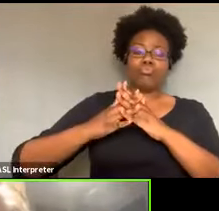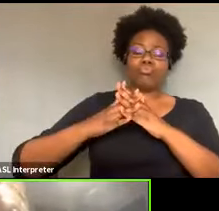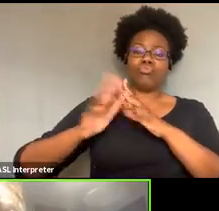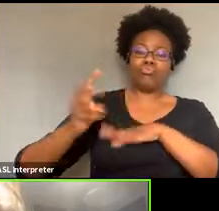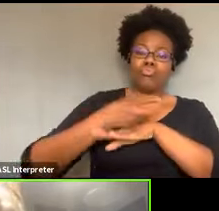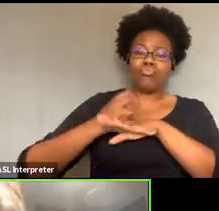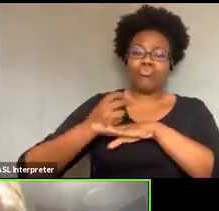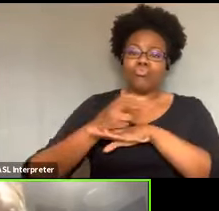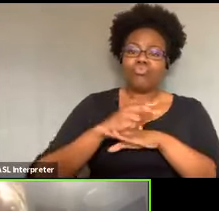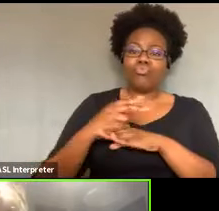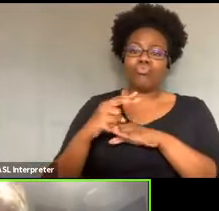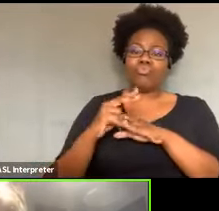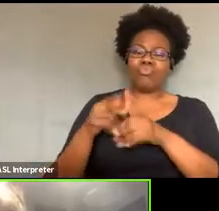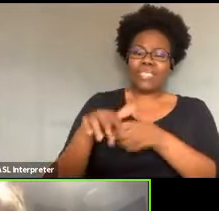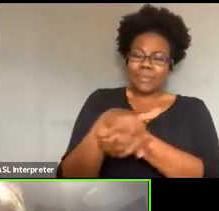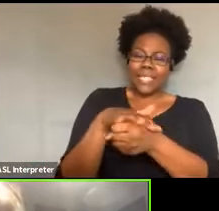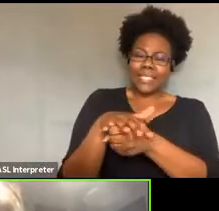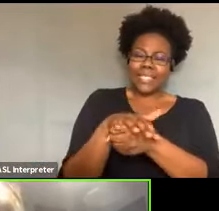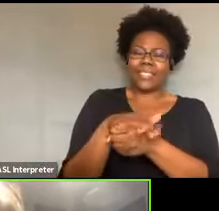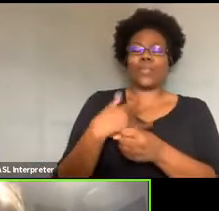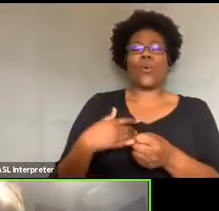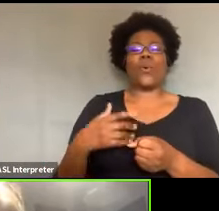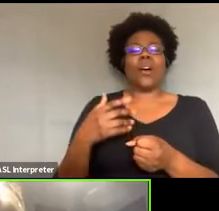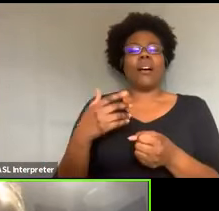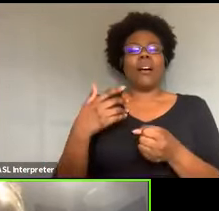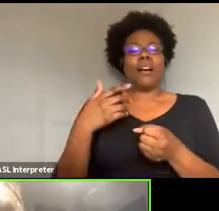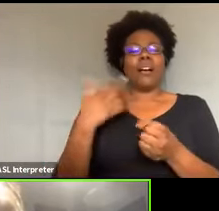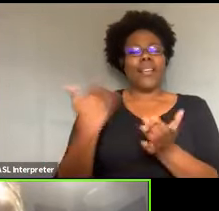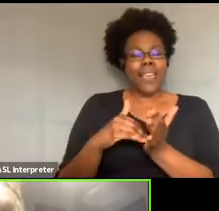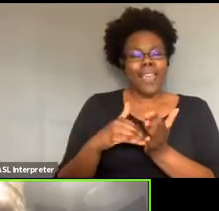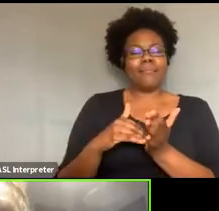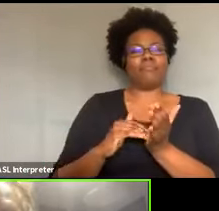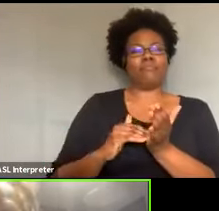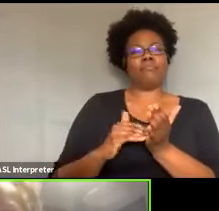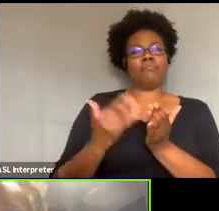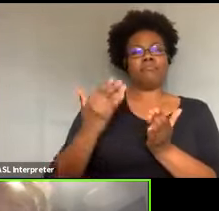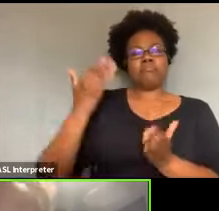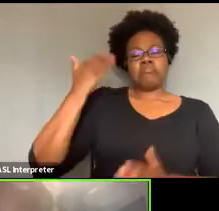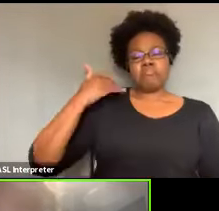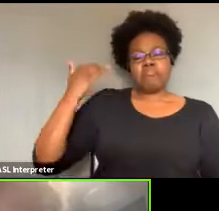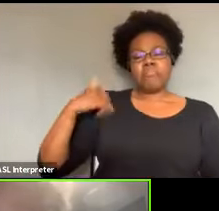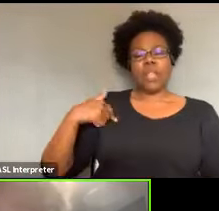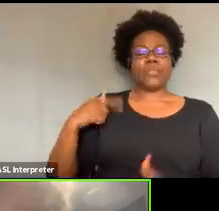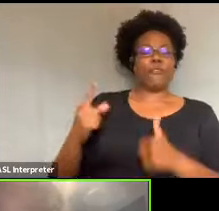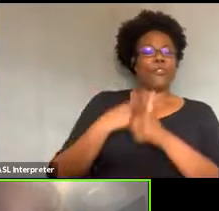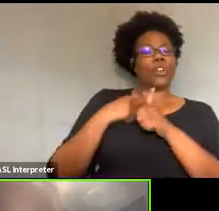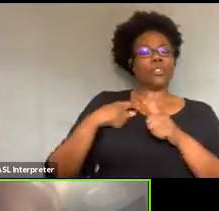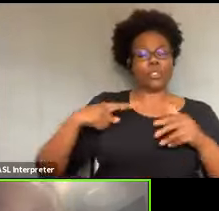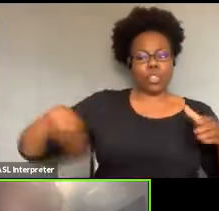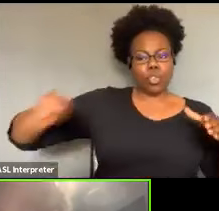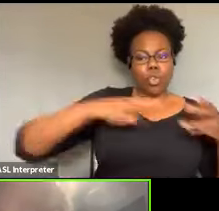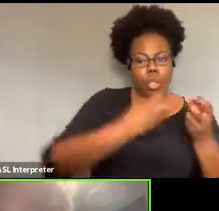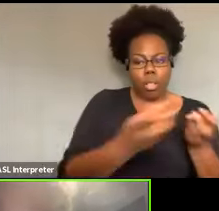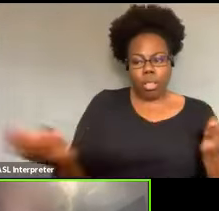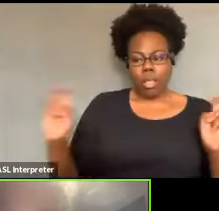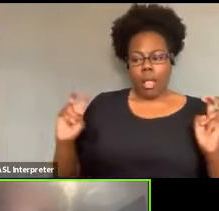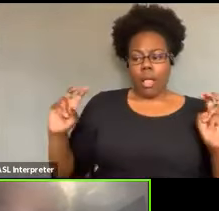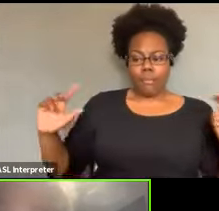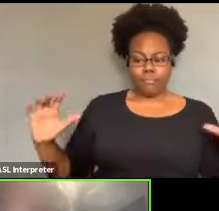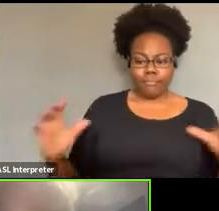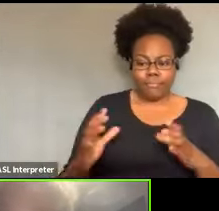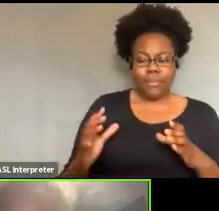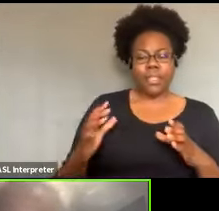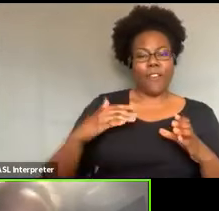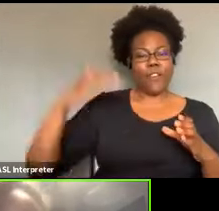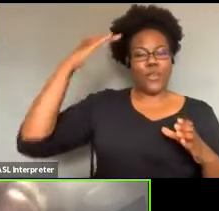full circle coming around as, uh, knowing and it, for me, again, it was divine intervention. I, I know